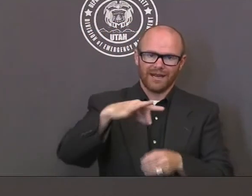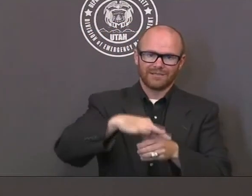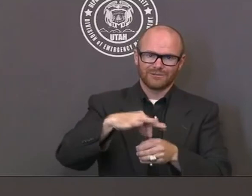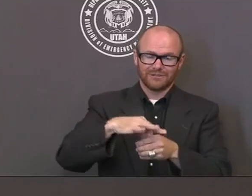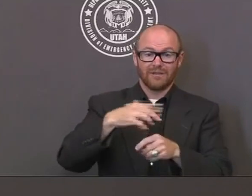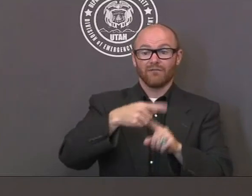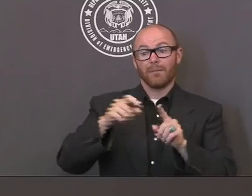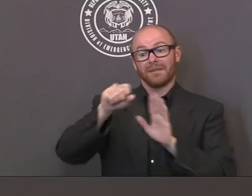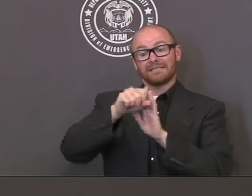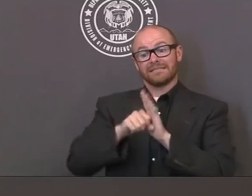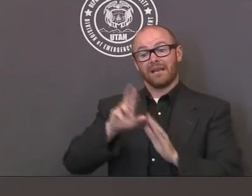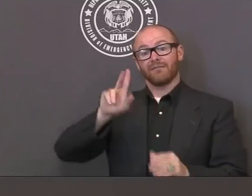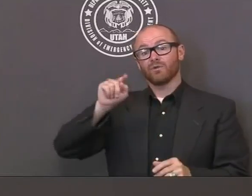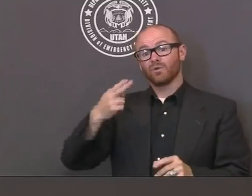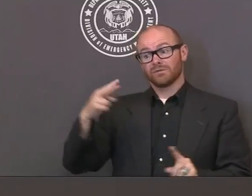perspective, I think that would be foolish.